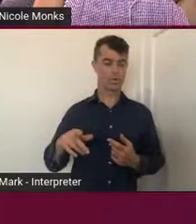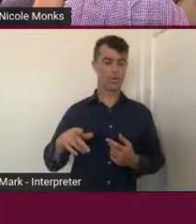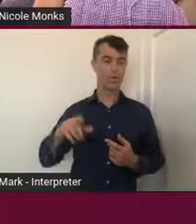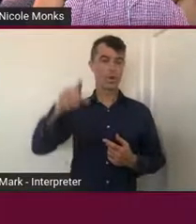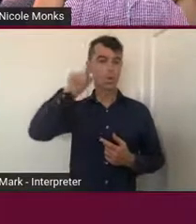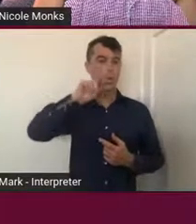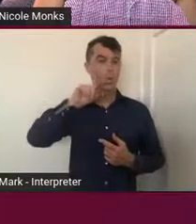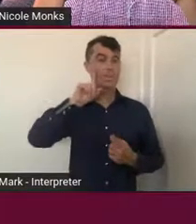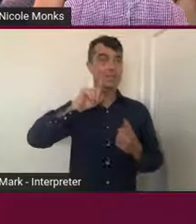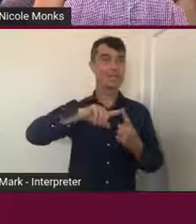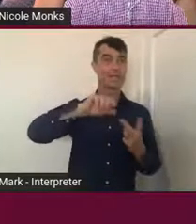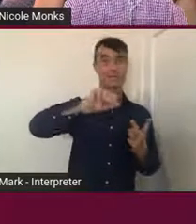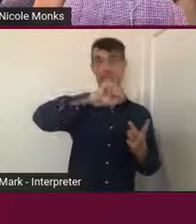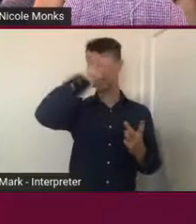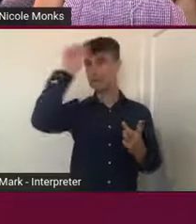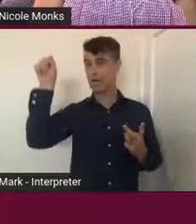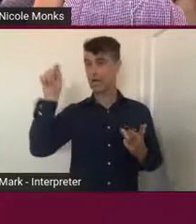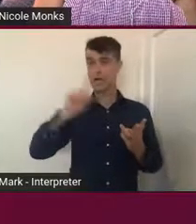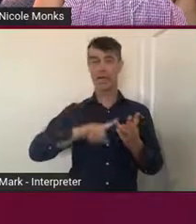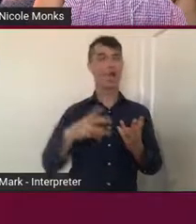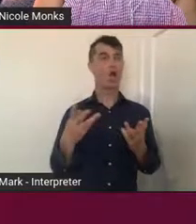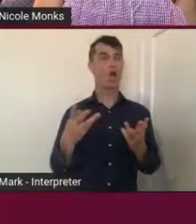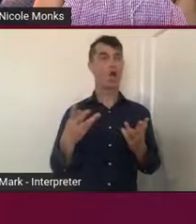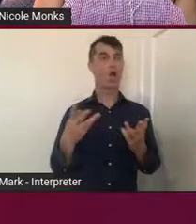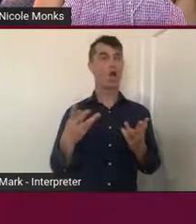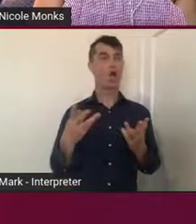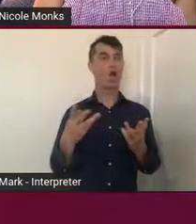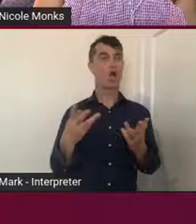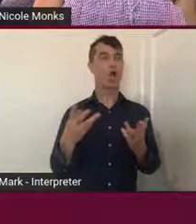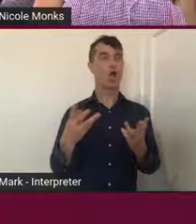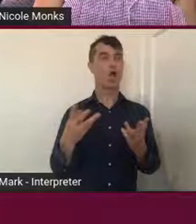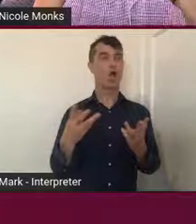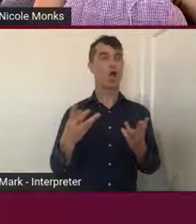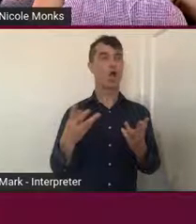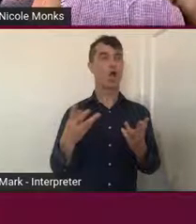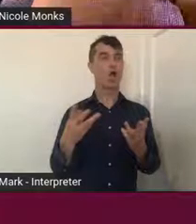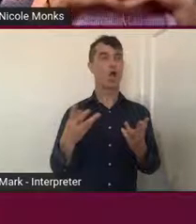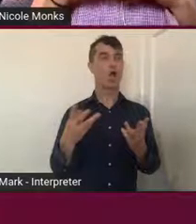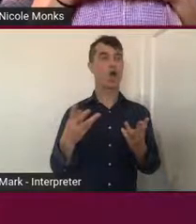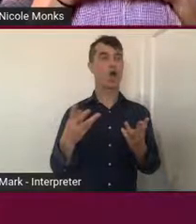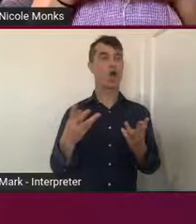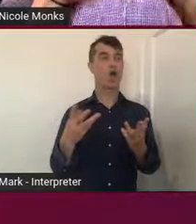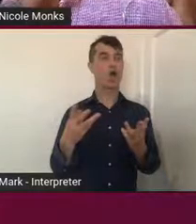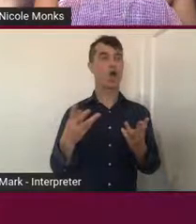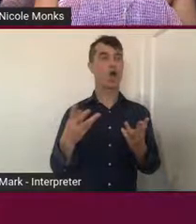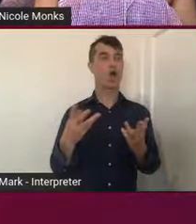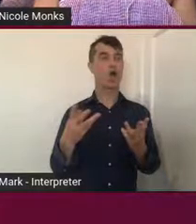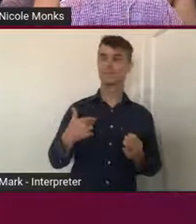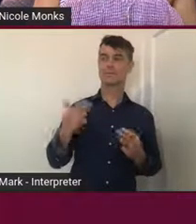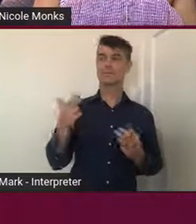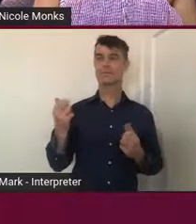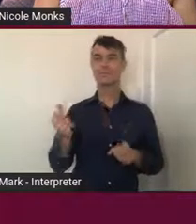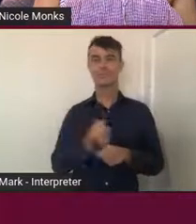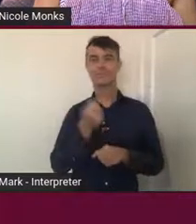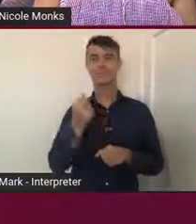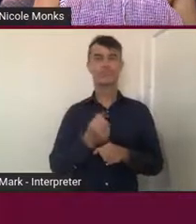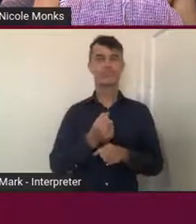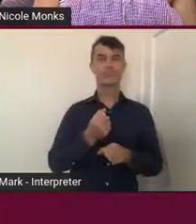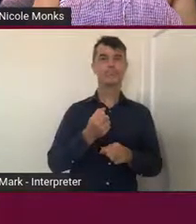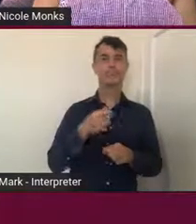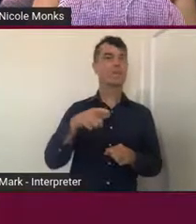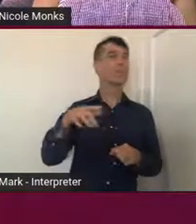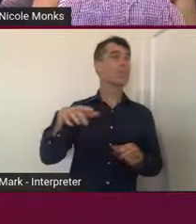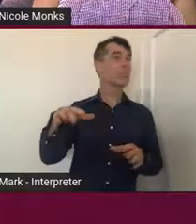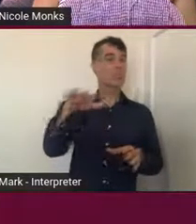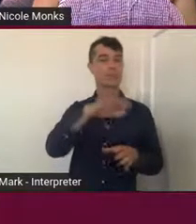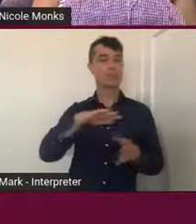sky and earth and wanted to, we're developing like a suite around the whole site that kind